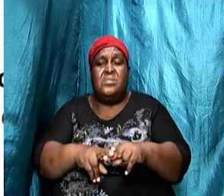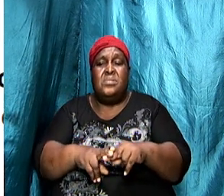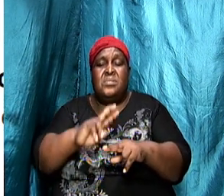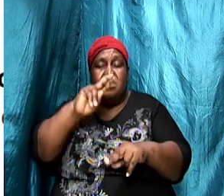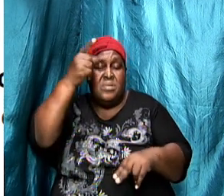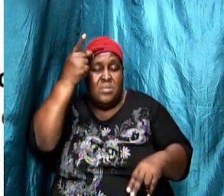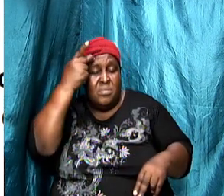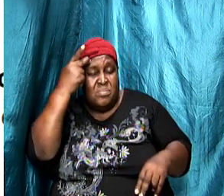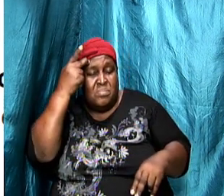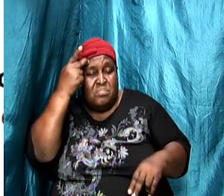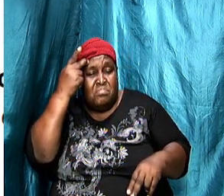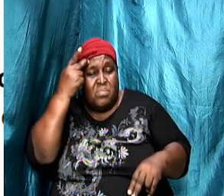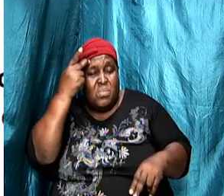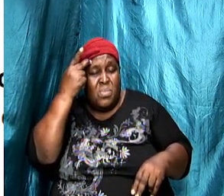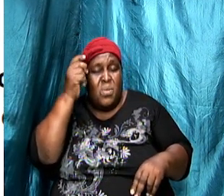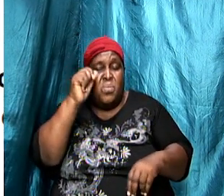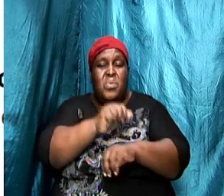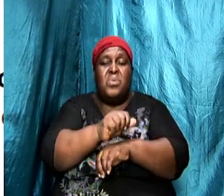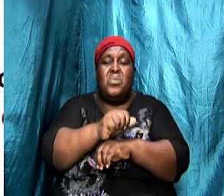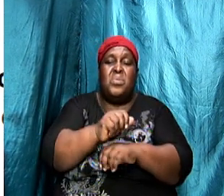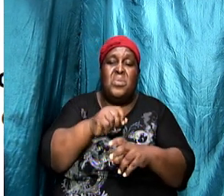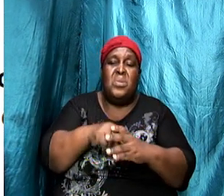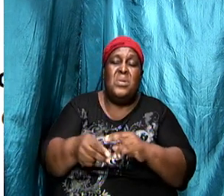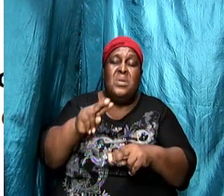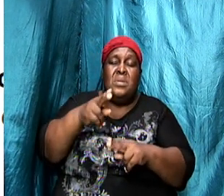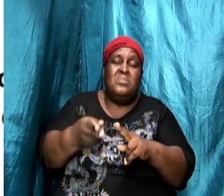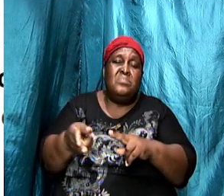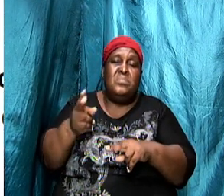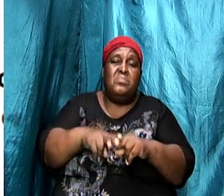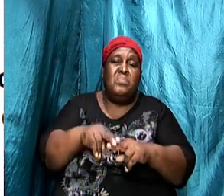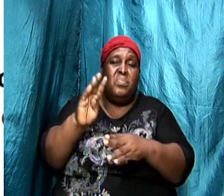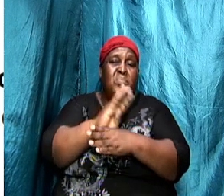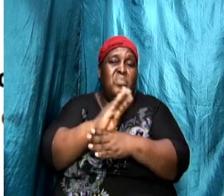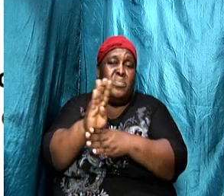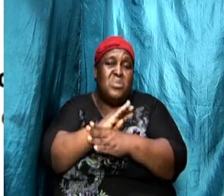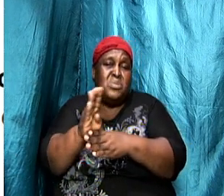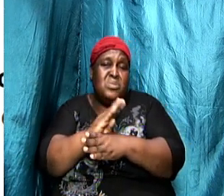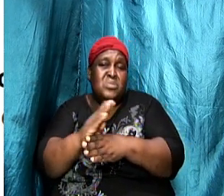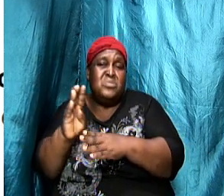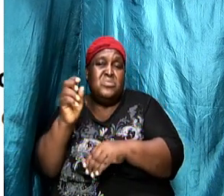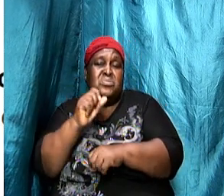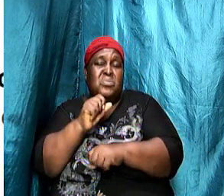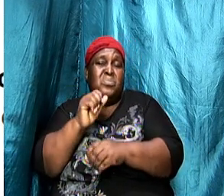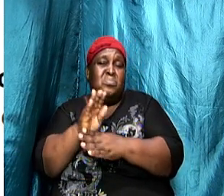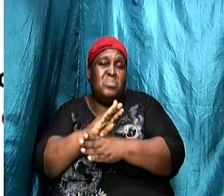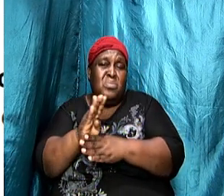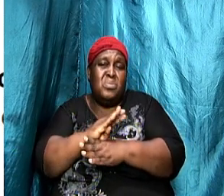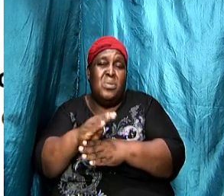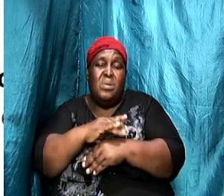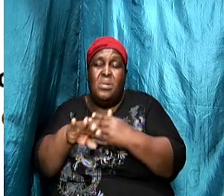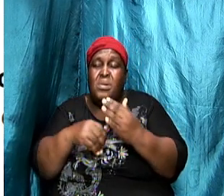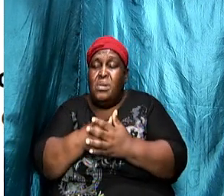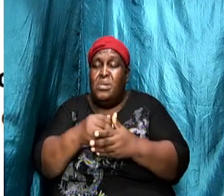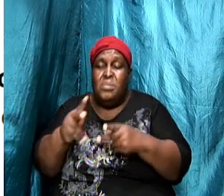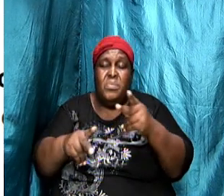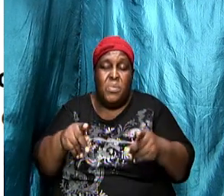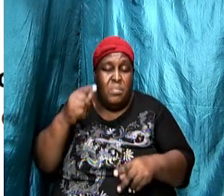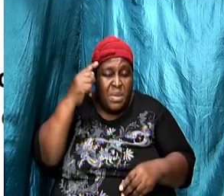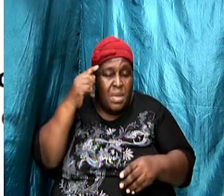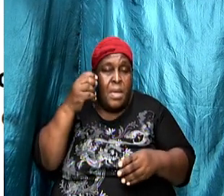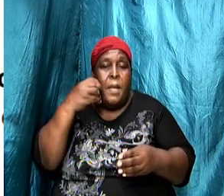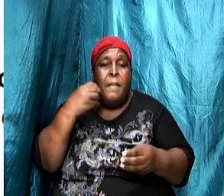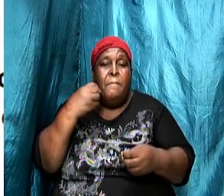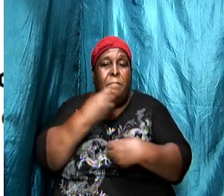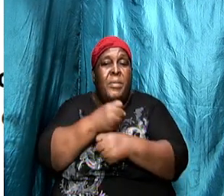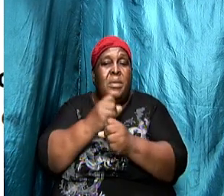political hustling that in addition to the business dealing that all that was on people's mind was making money making money